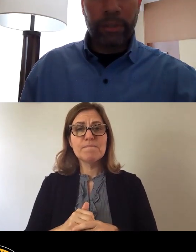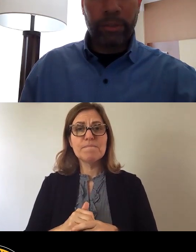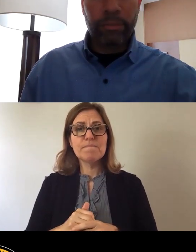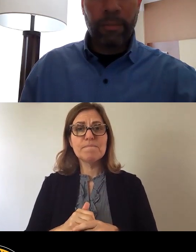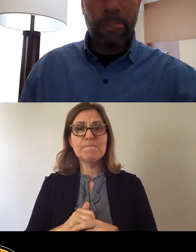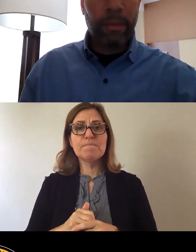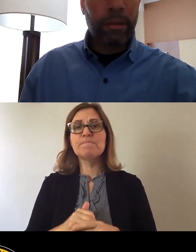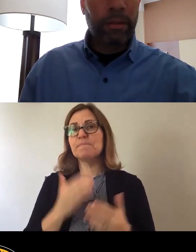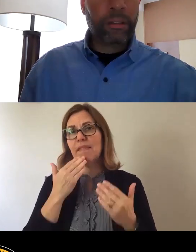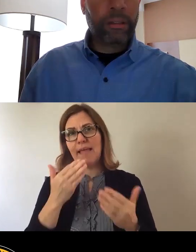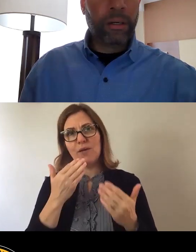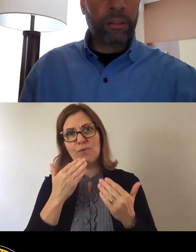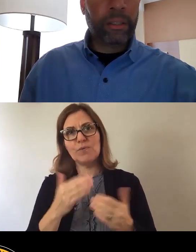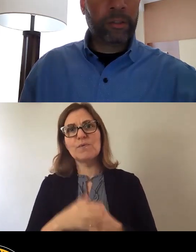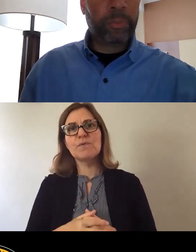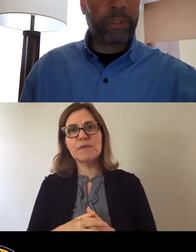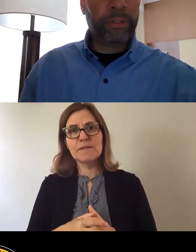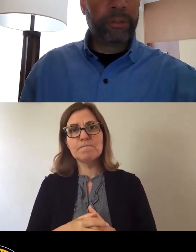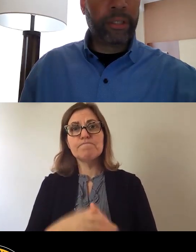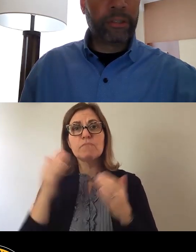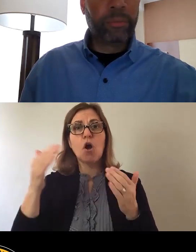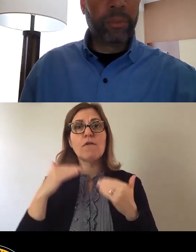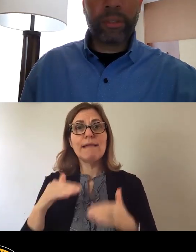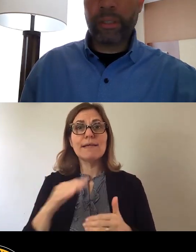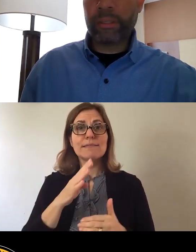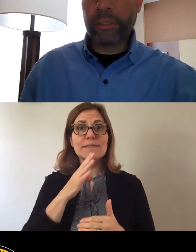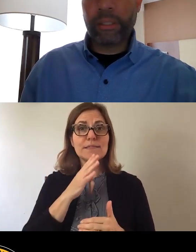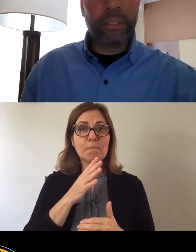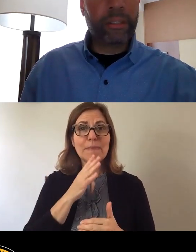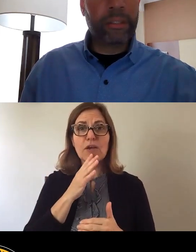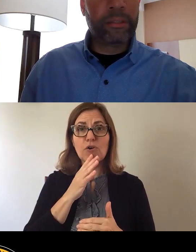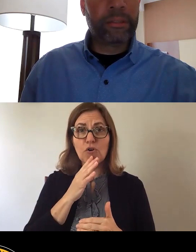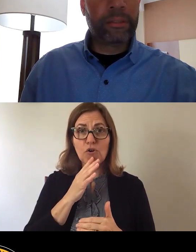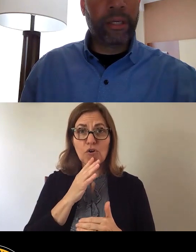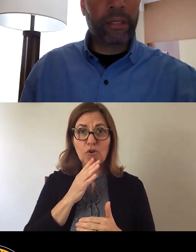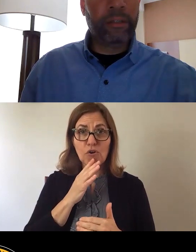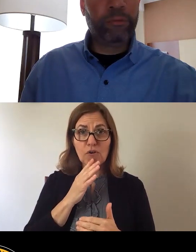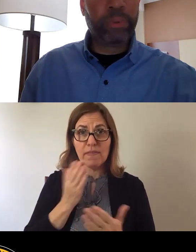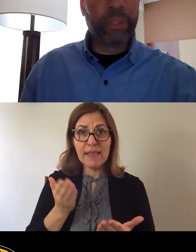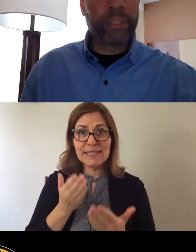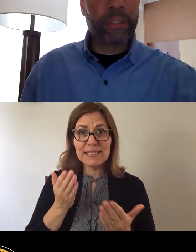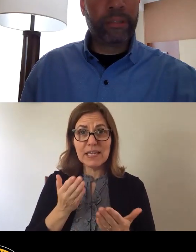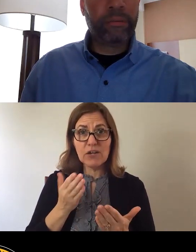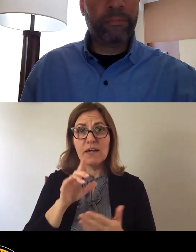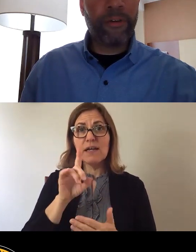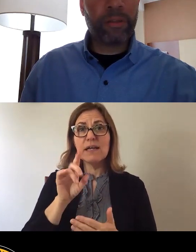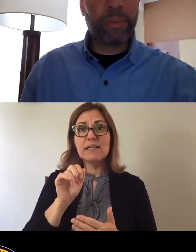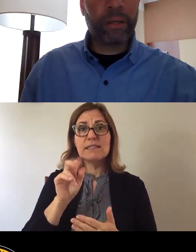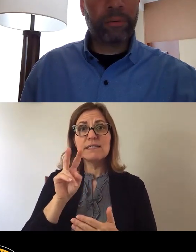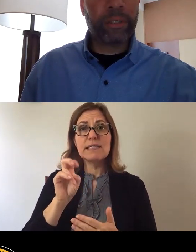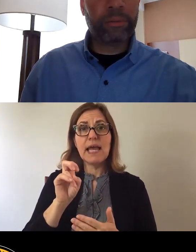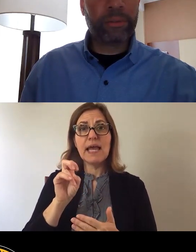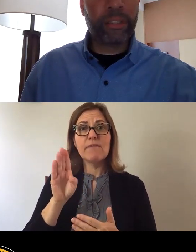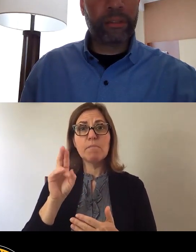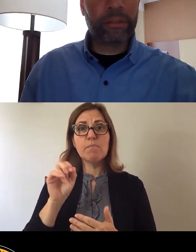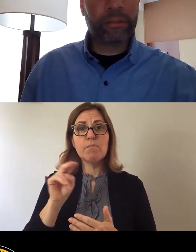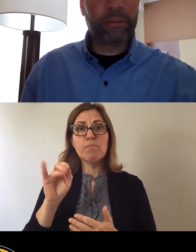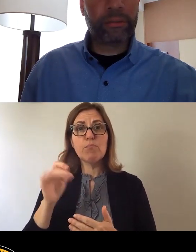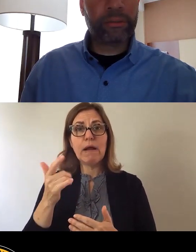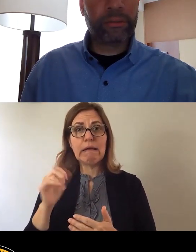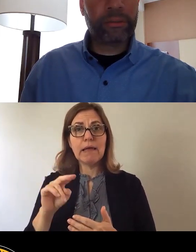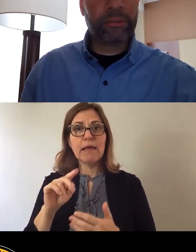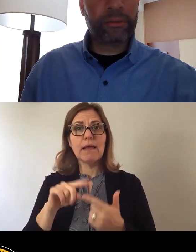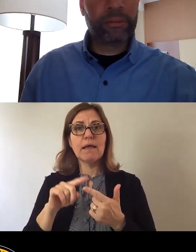Thank you. Our next speaker that is with us is Dave Brennigan, followed by Randall Taylor.